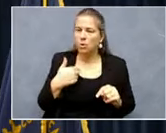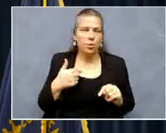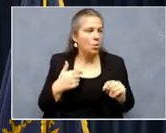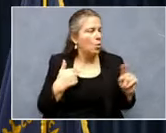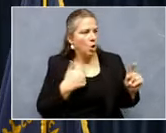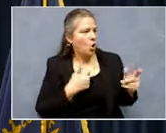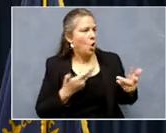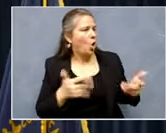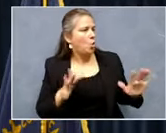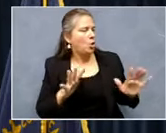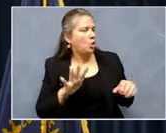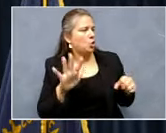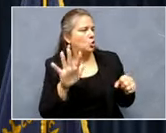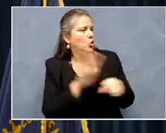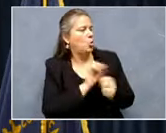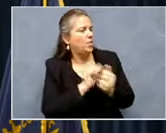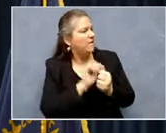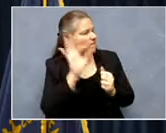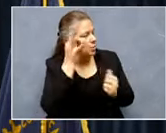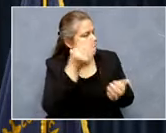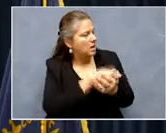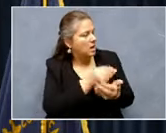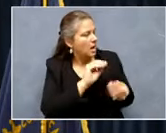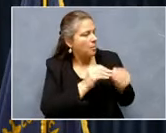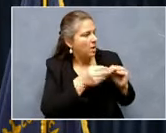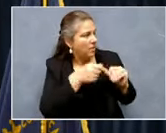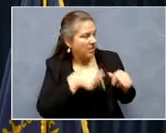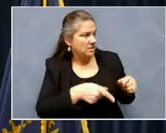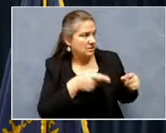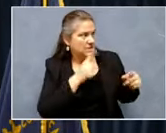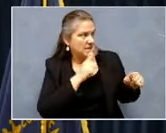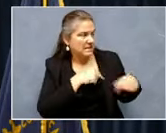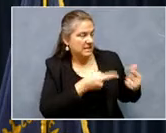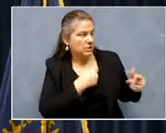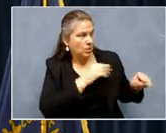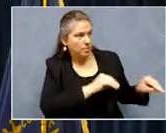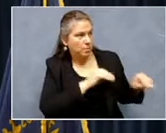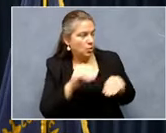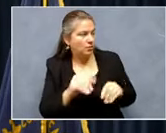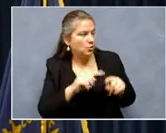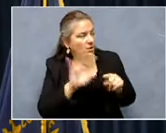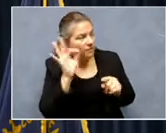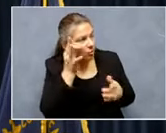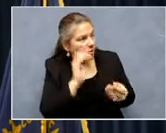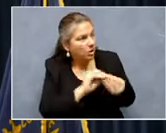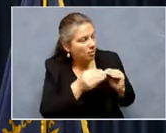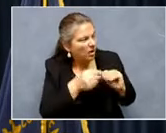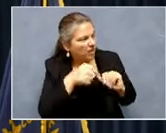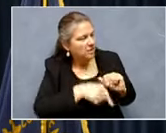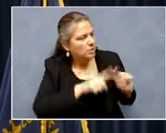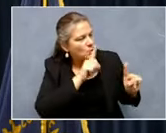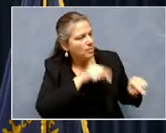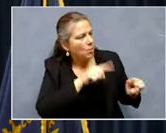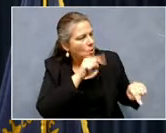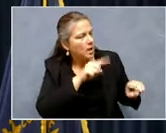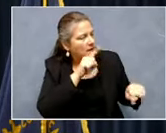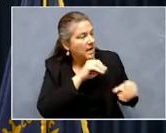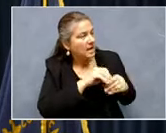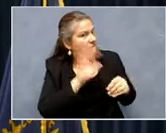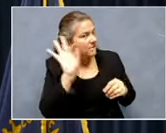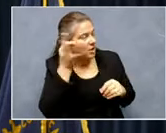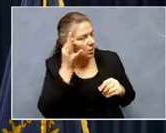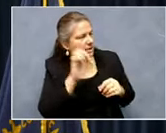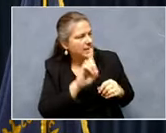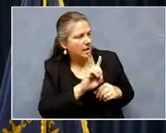already totally with the federal numbers. This has occurred since we moved to the, to the federal numbers. So this is about how reporting has come into the federal database.